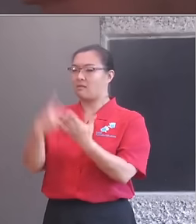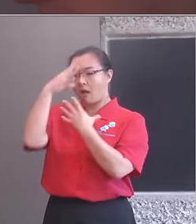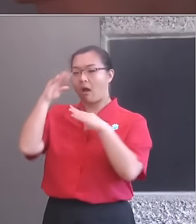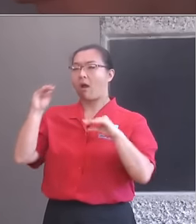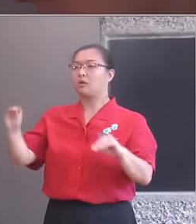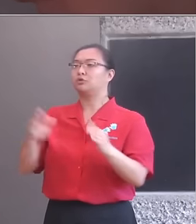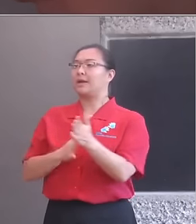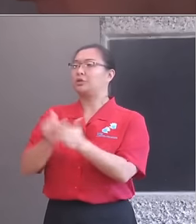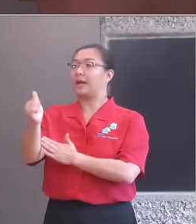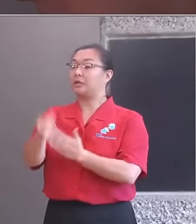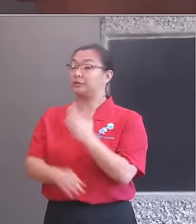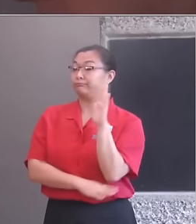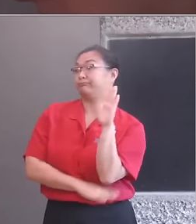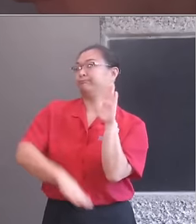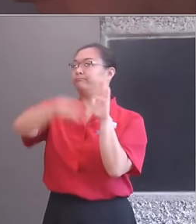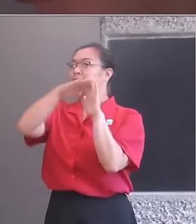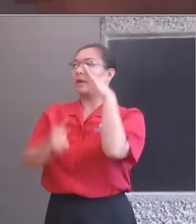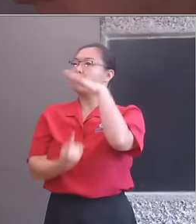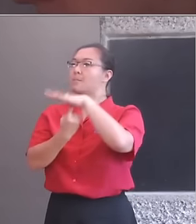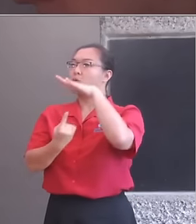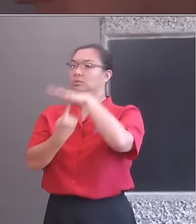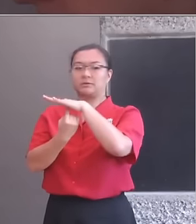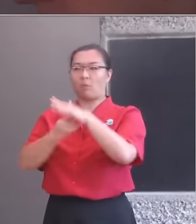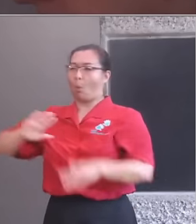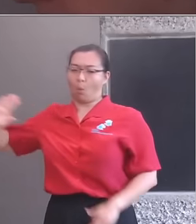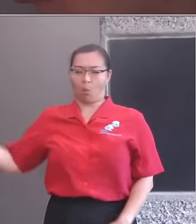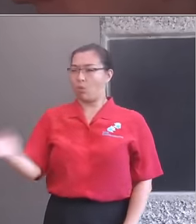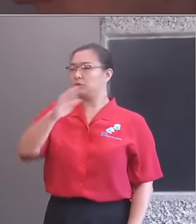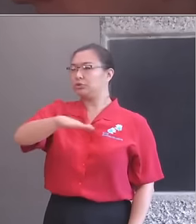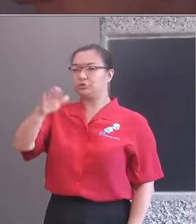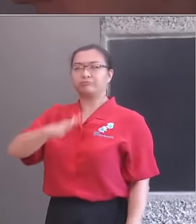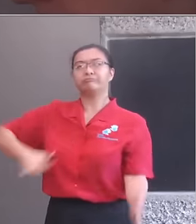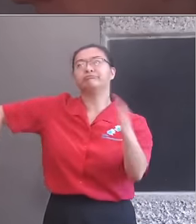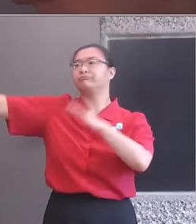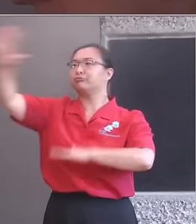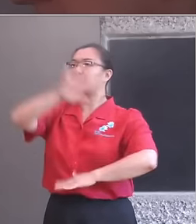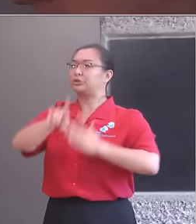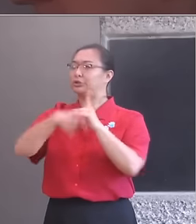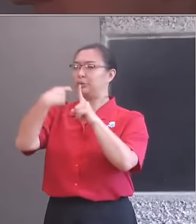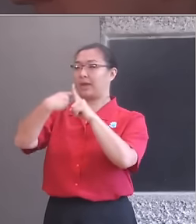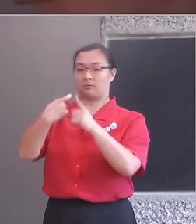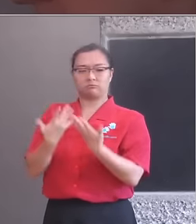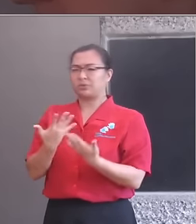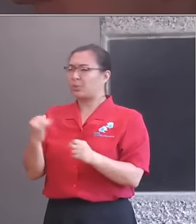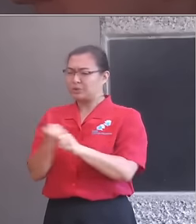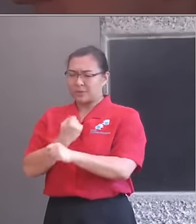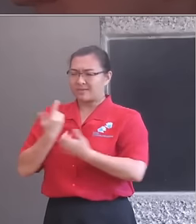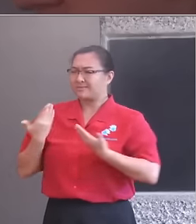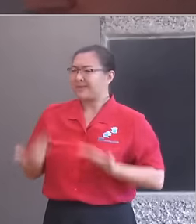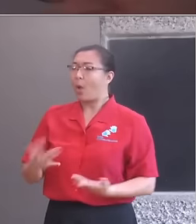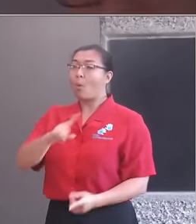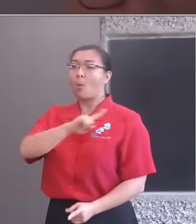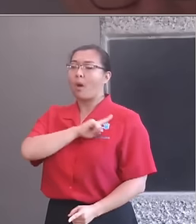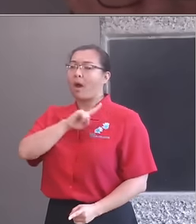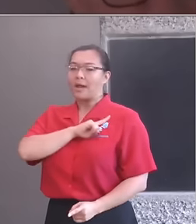all children and young people right across the country. So why are we doing this now? Because cultural education is too